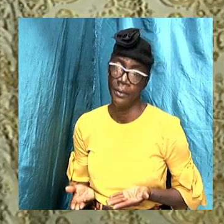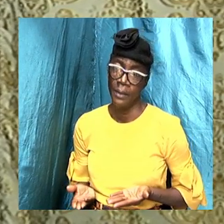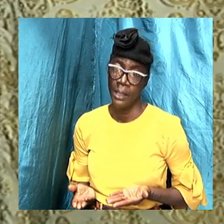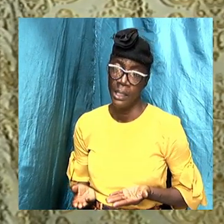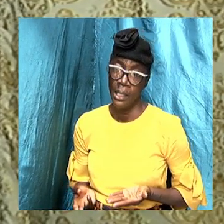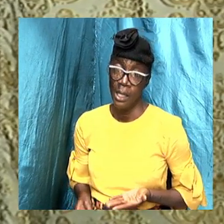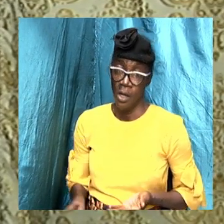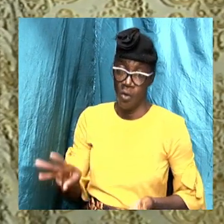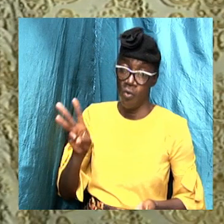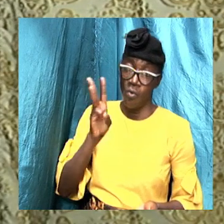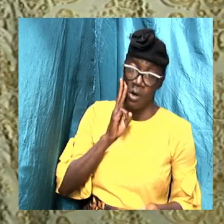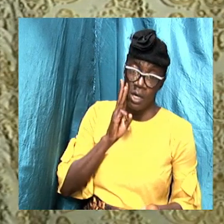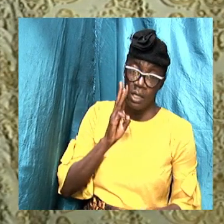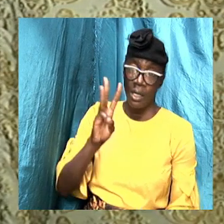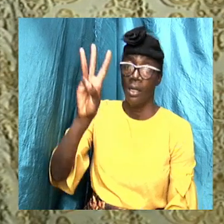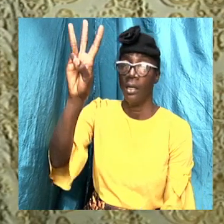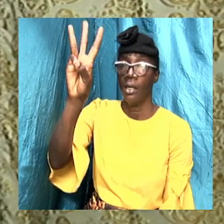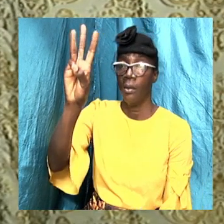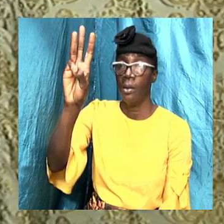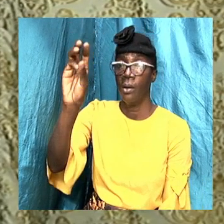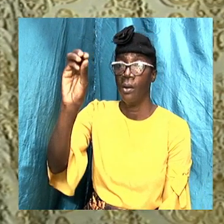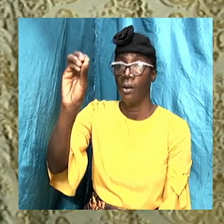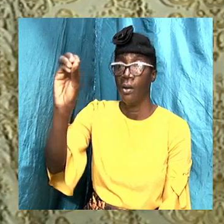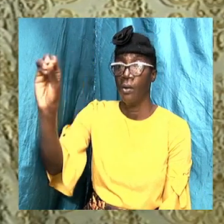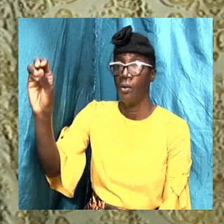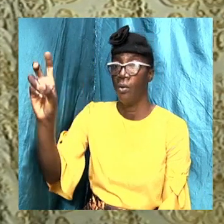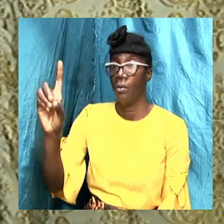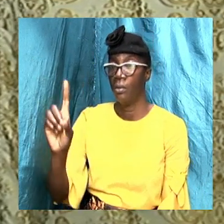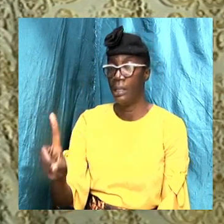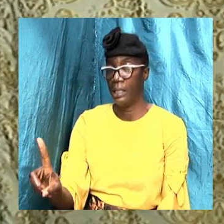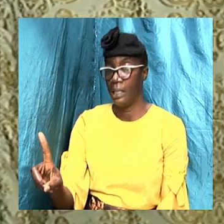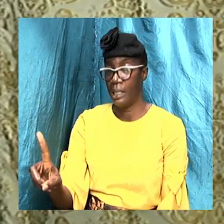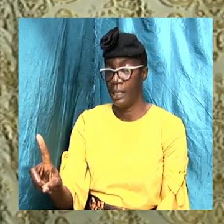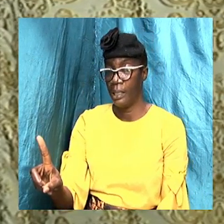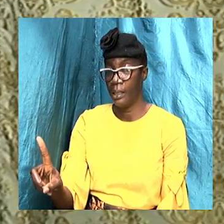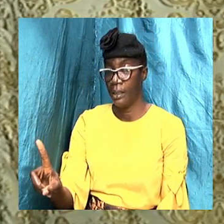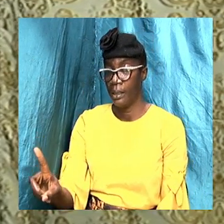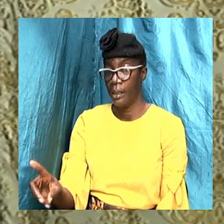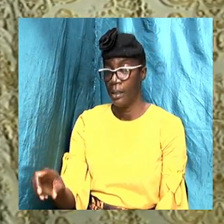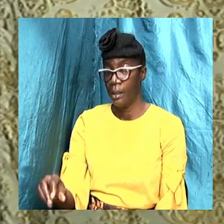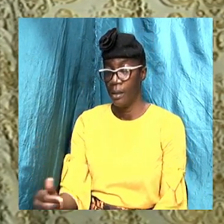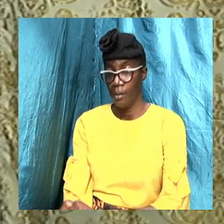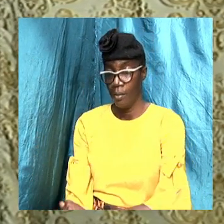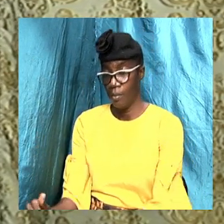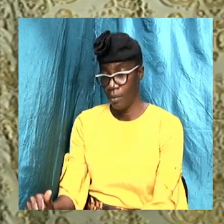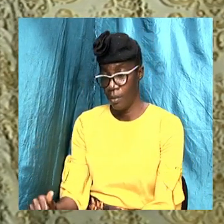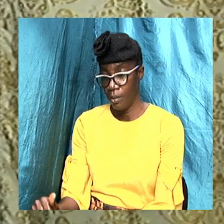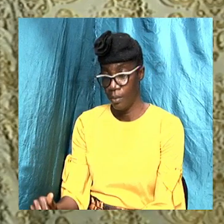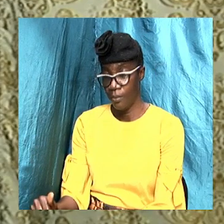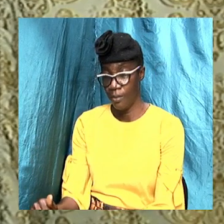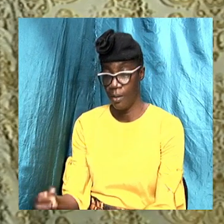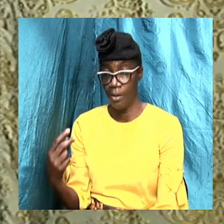water for baptism for us and the wood for the cross was there.